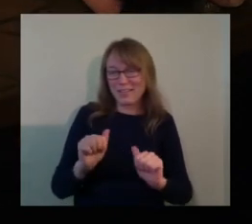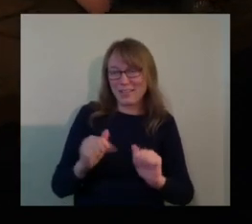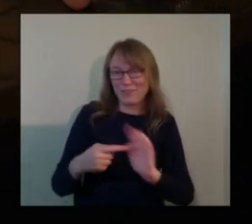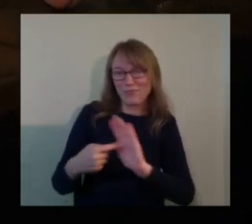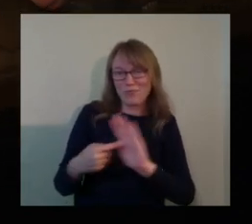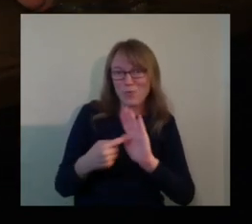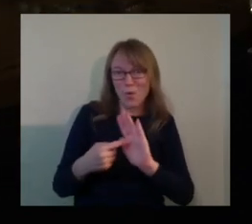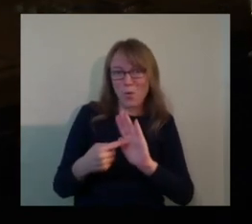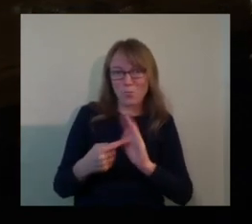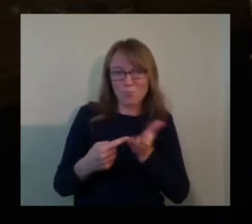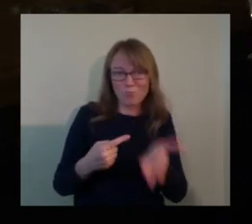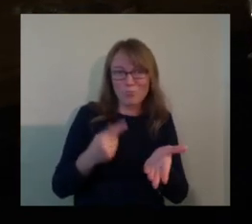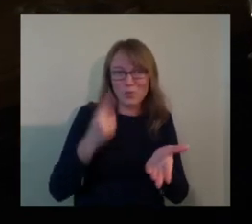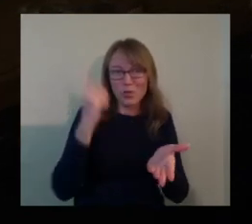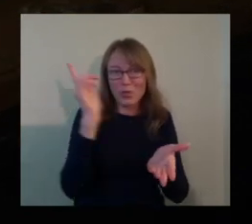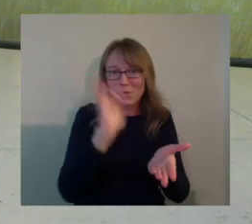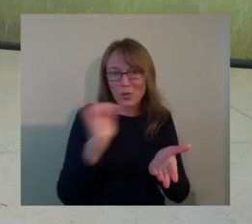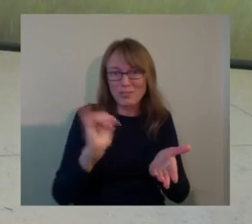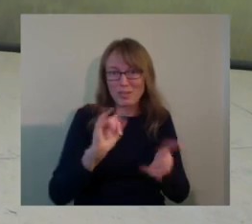can't see what's going on.